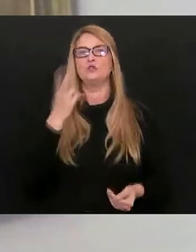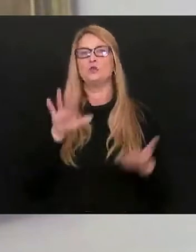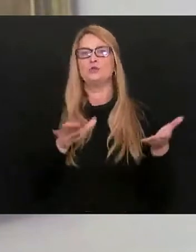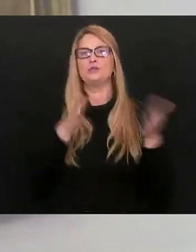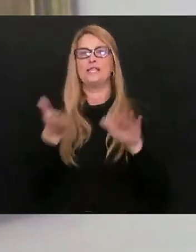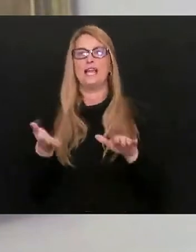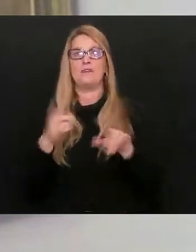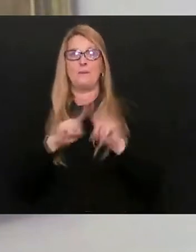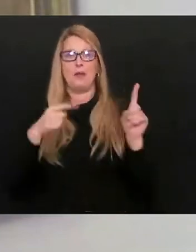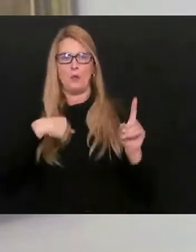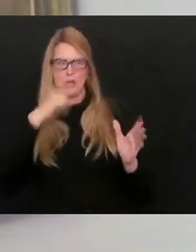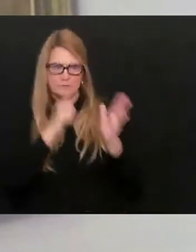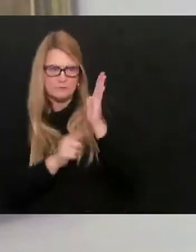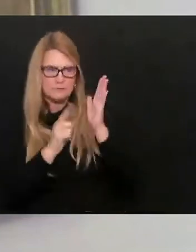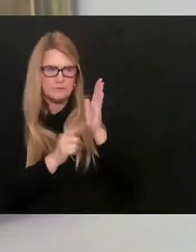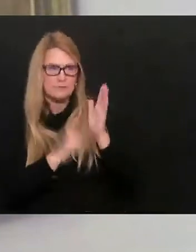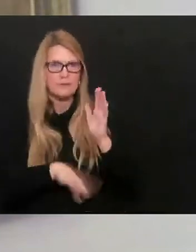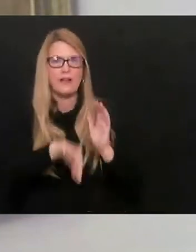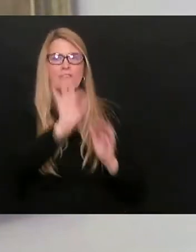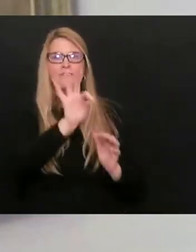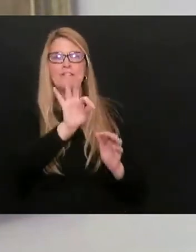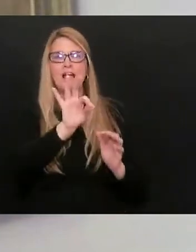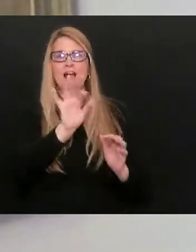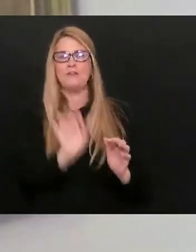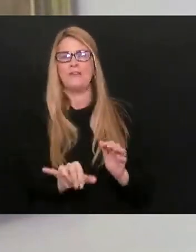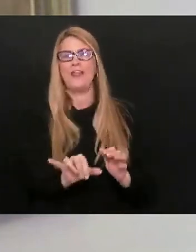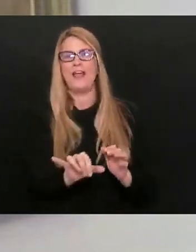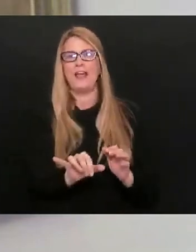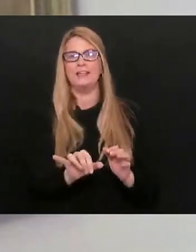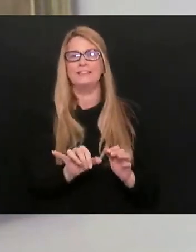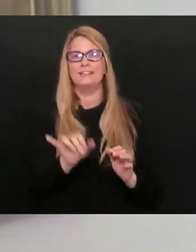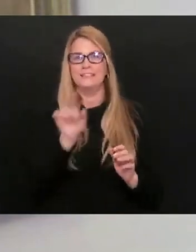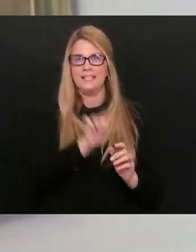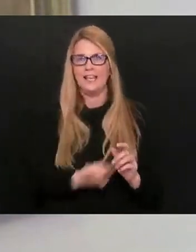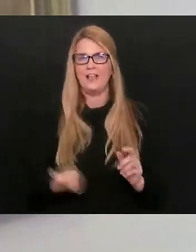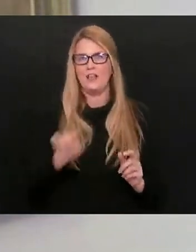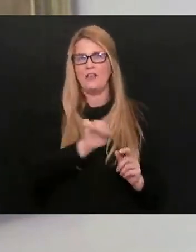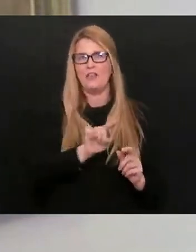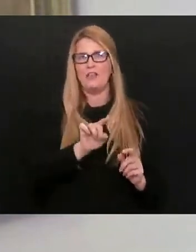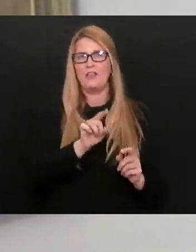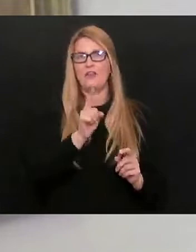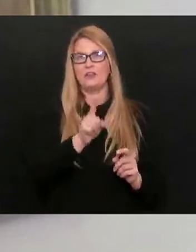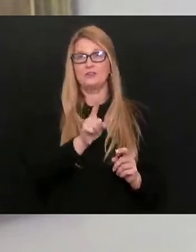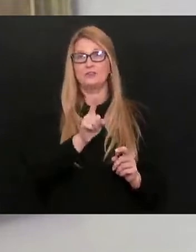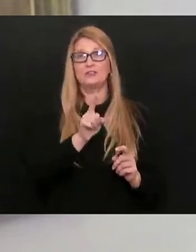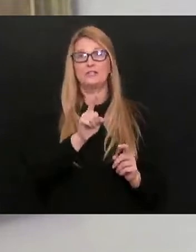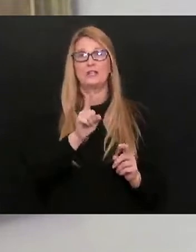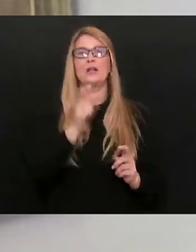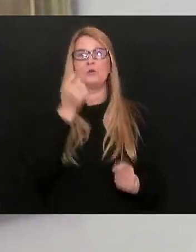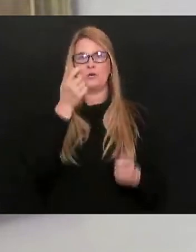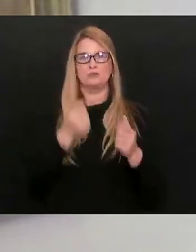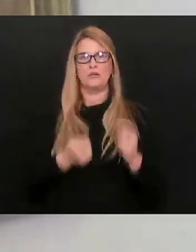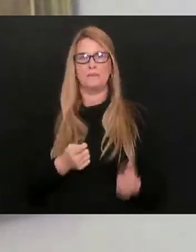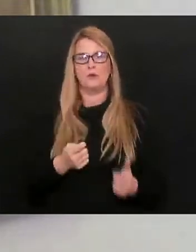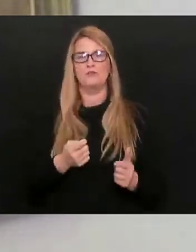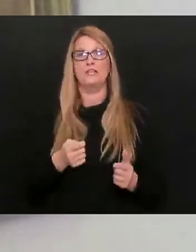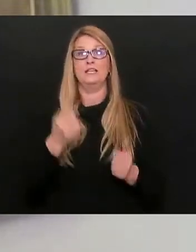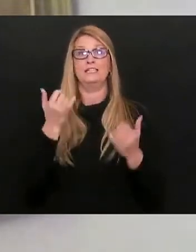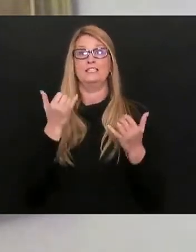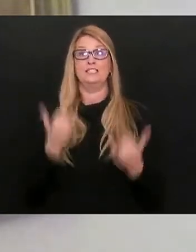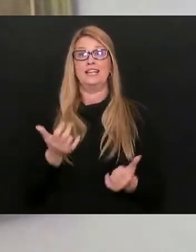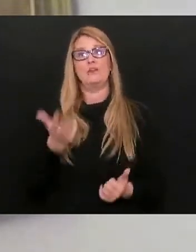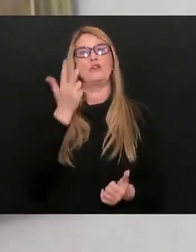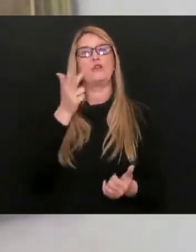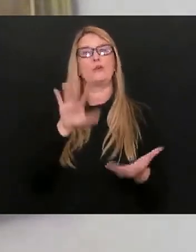our quality assurance process that the EPI team was working on over the last two days was removed. So those three deaths